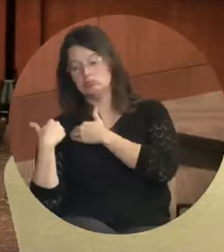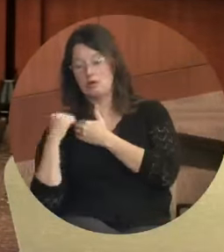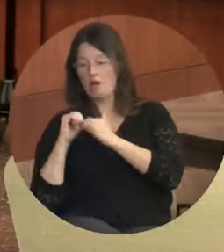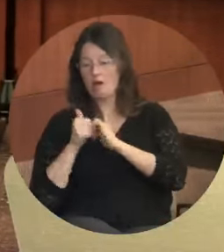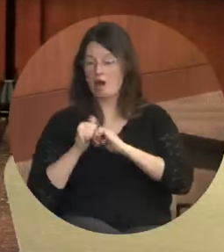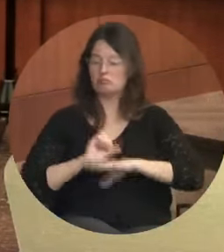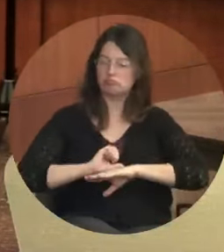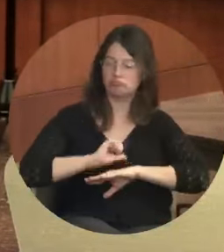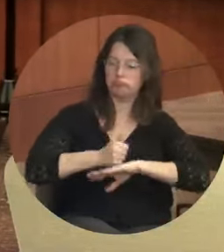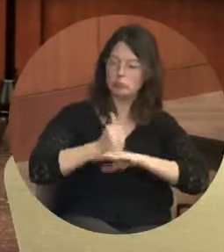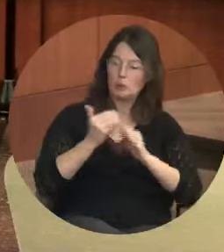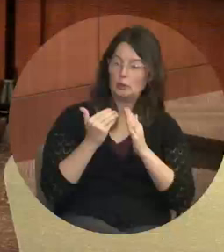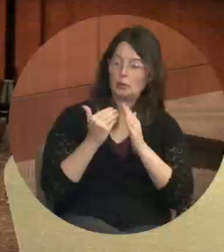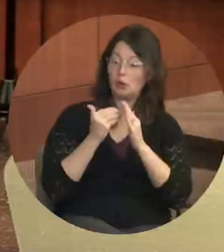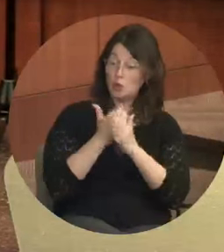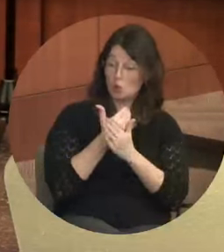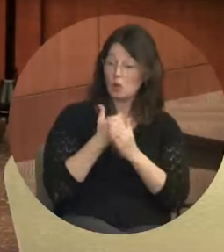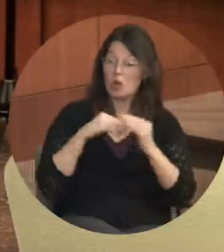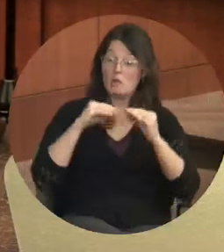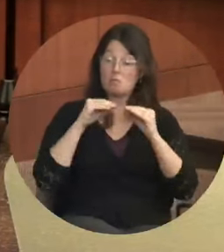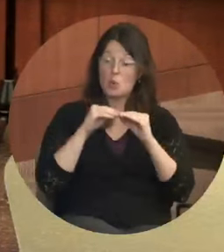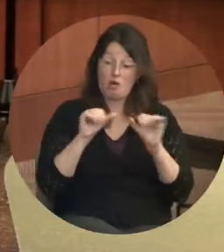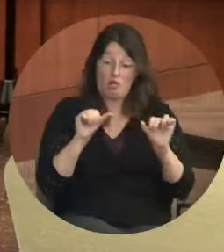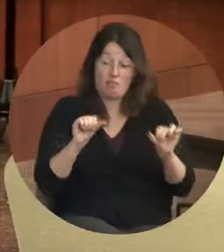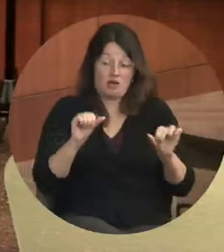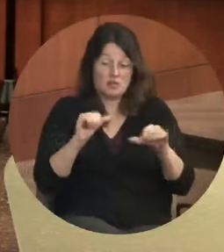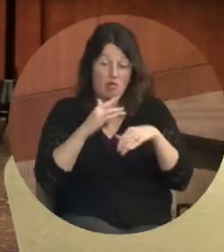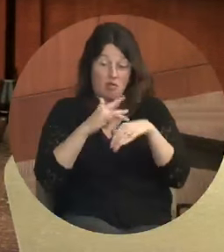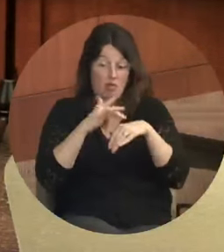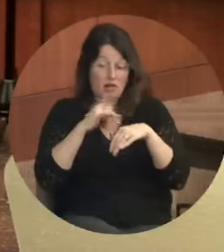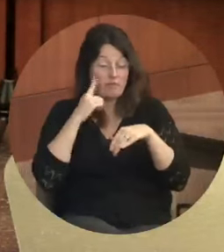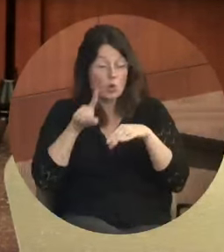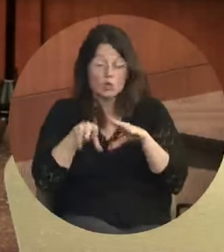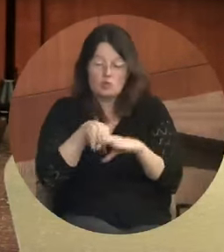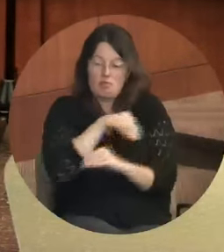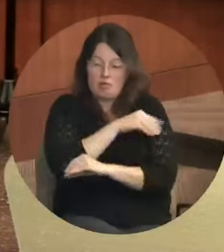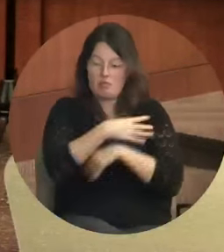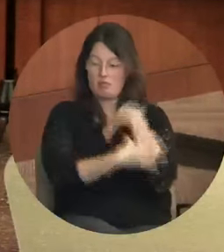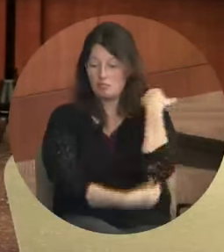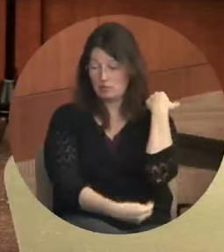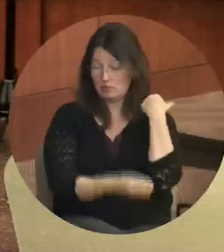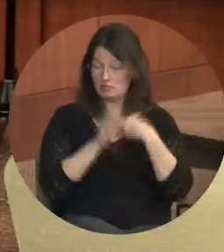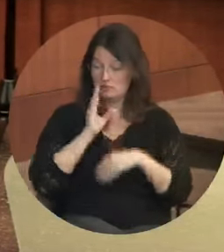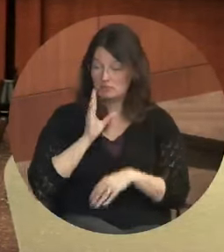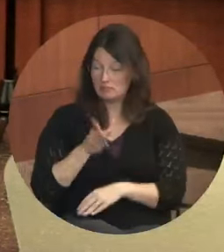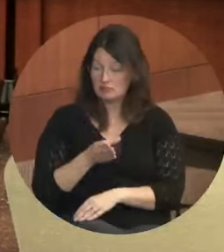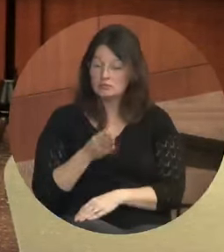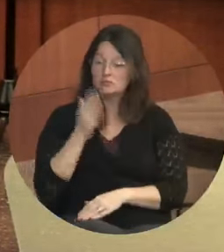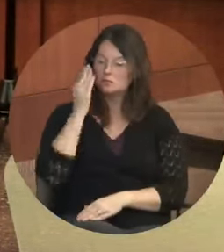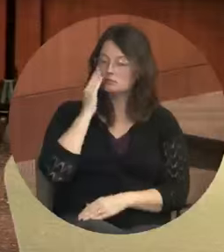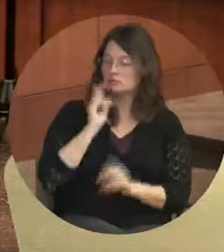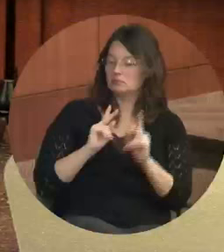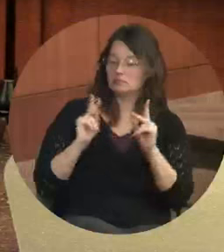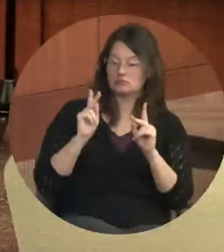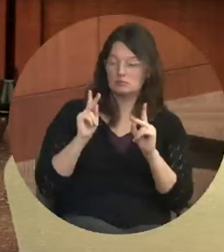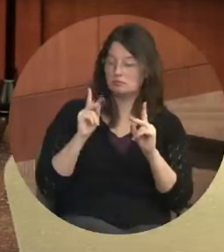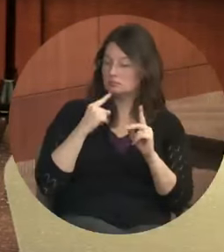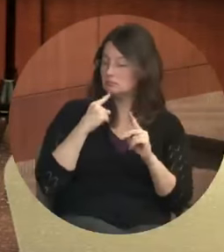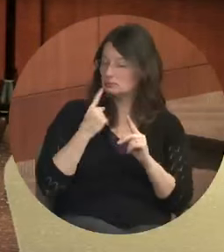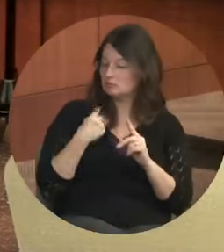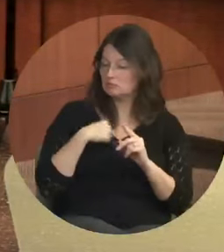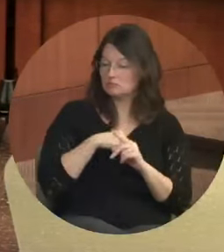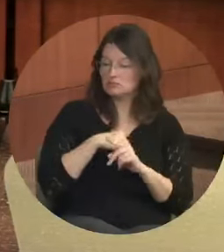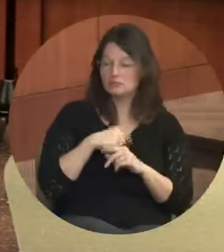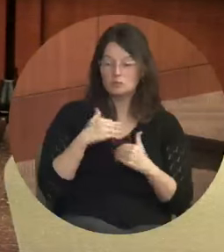and existing escape routes out of poverty. You know, people have said that we need to